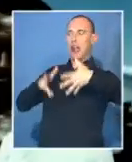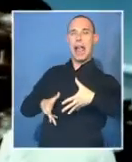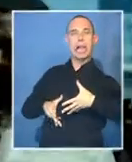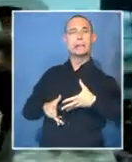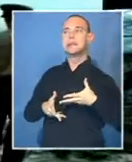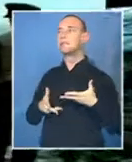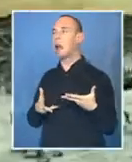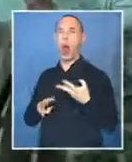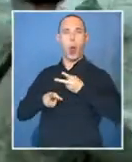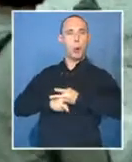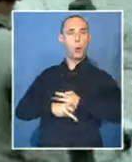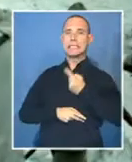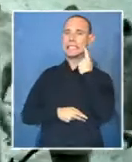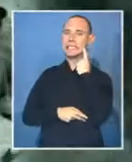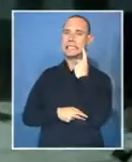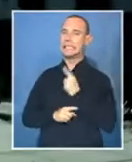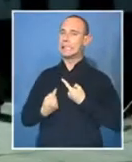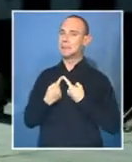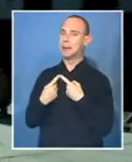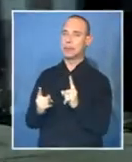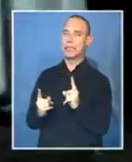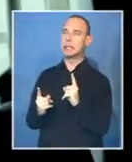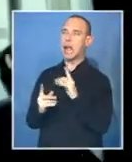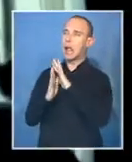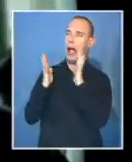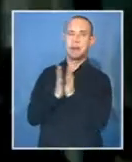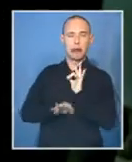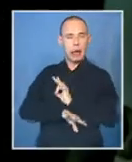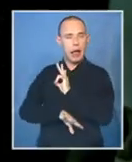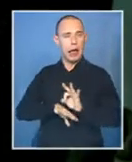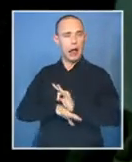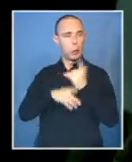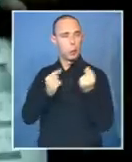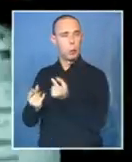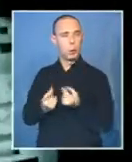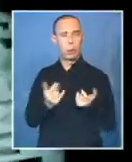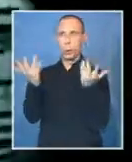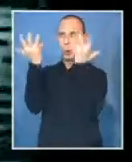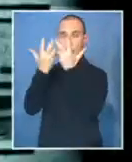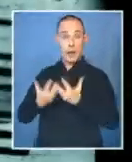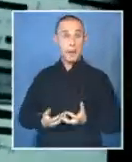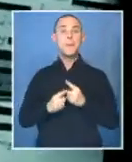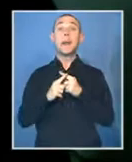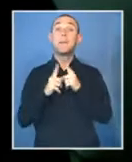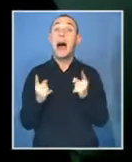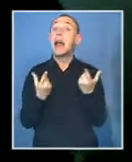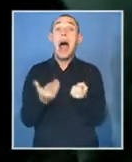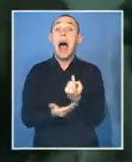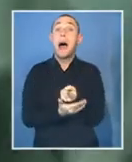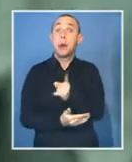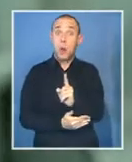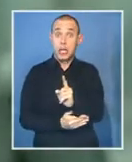come together. But I think as I'm, as I said, we shot the end of the movie in the beginning. So the first week